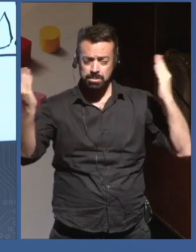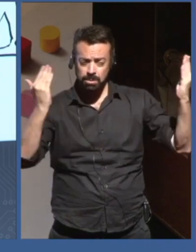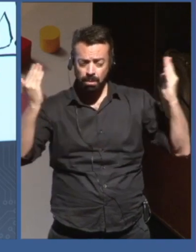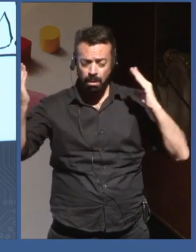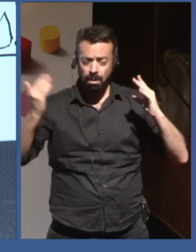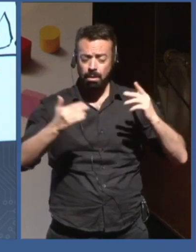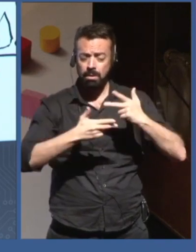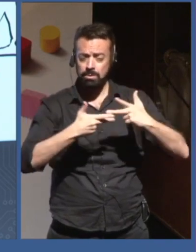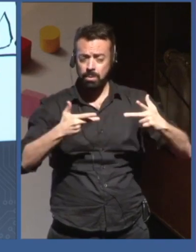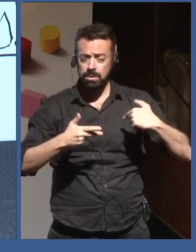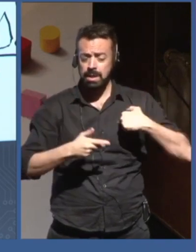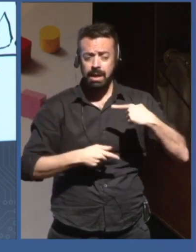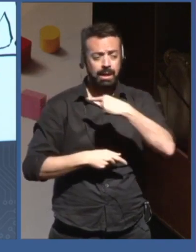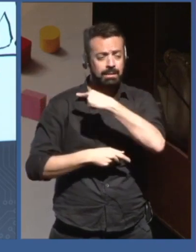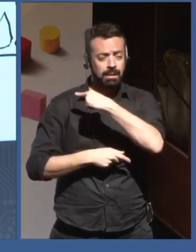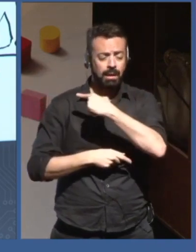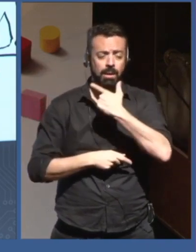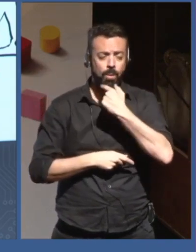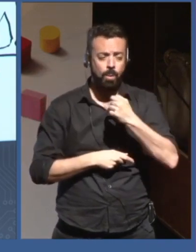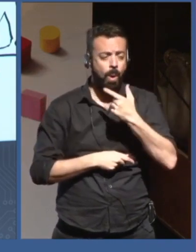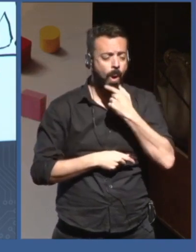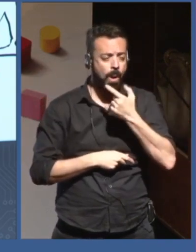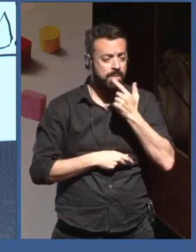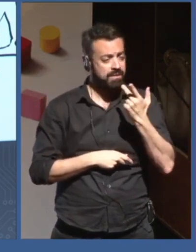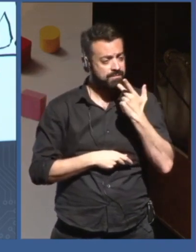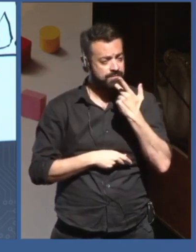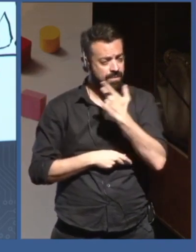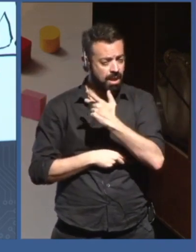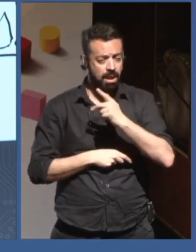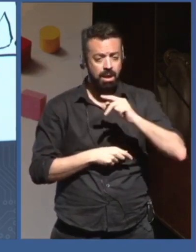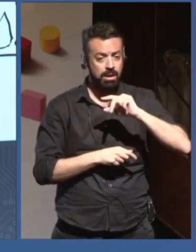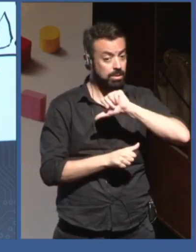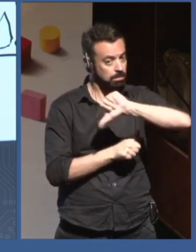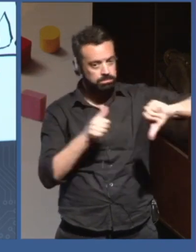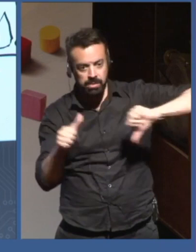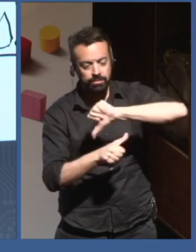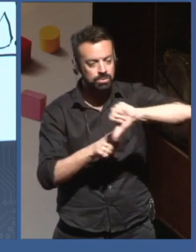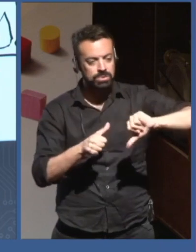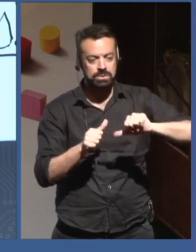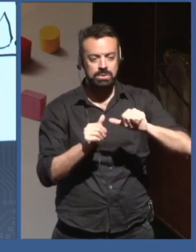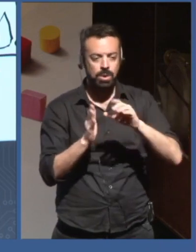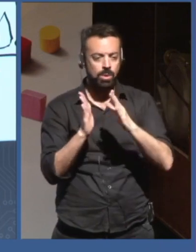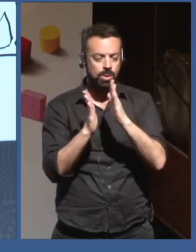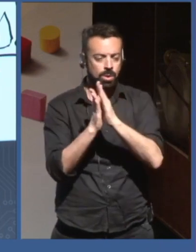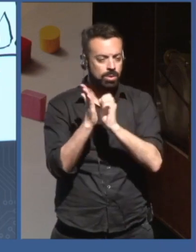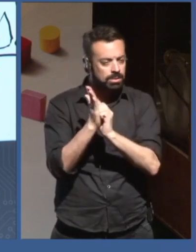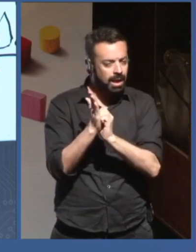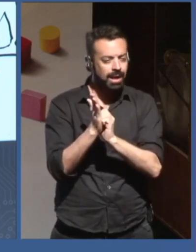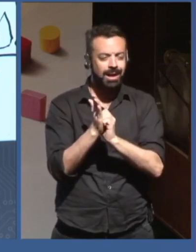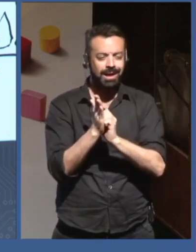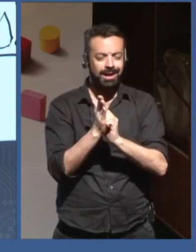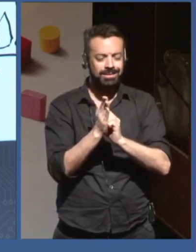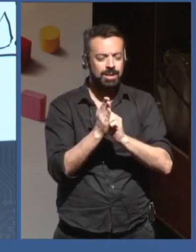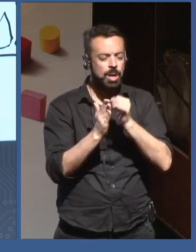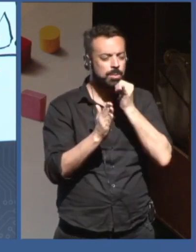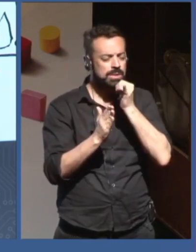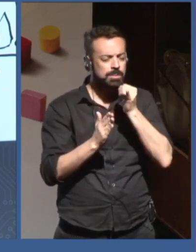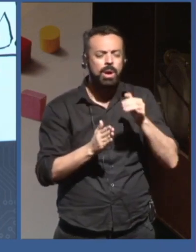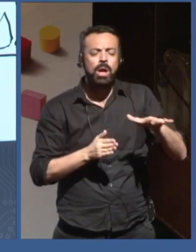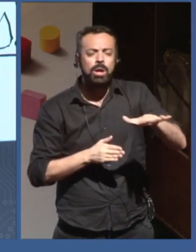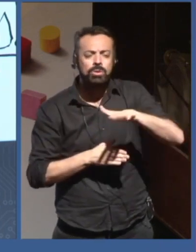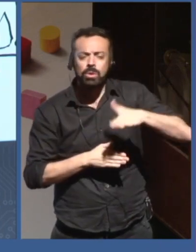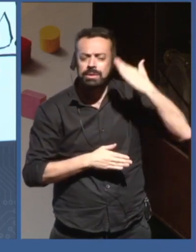here, and it's amazing, we can measure your level of poverty in real time, etc., but the bad news is that we still can't do